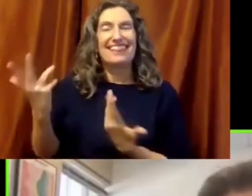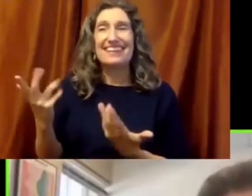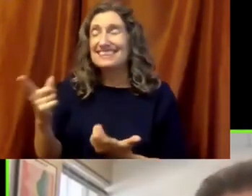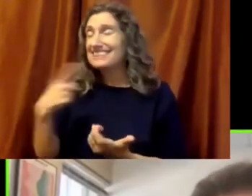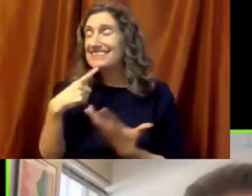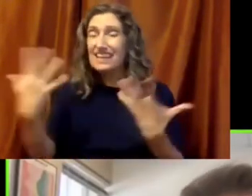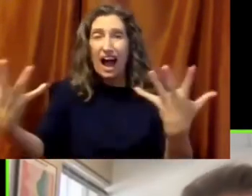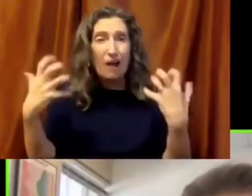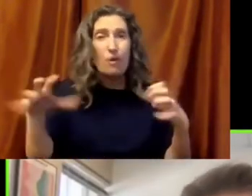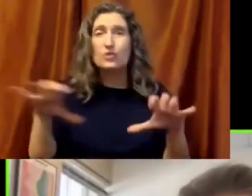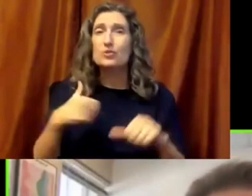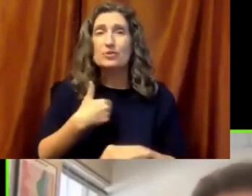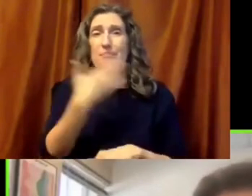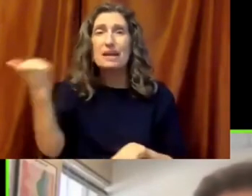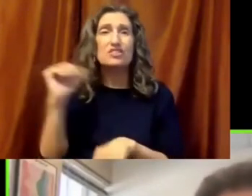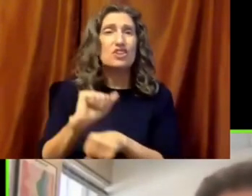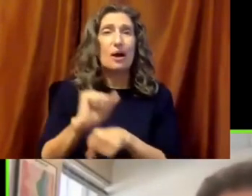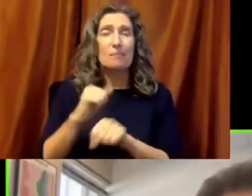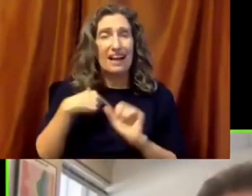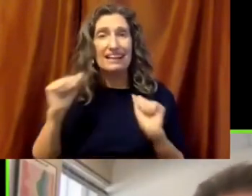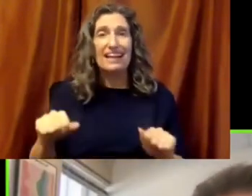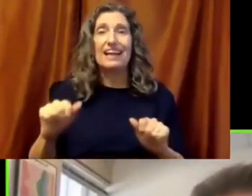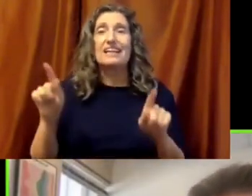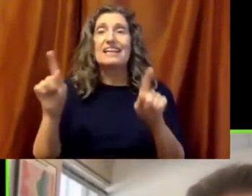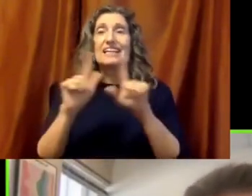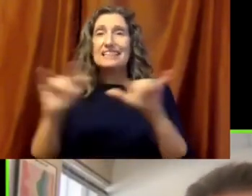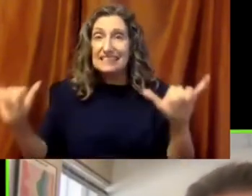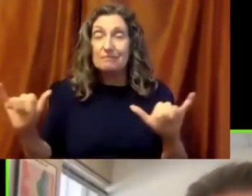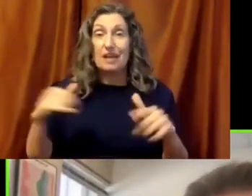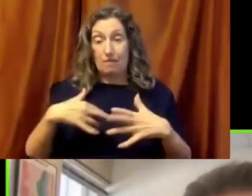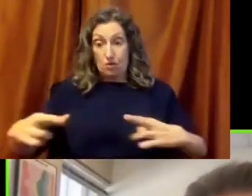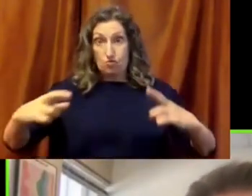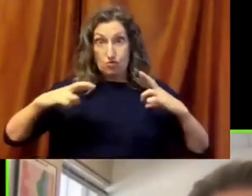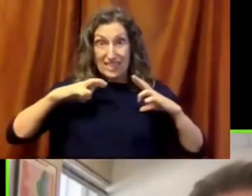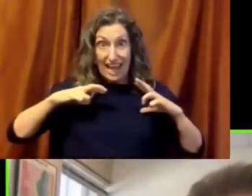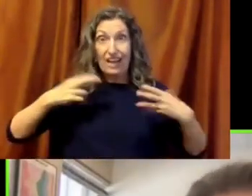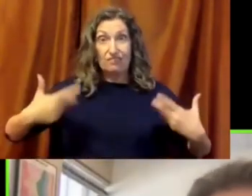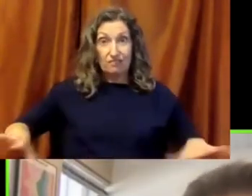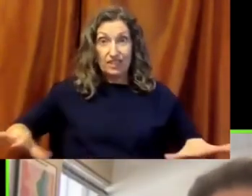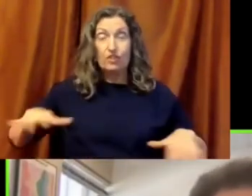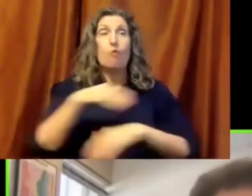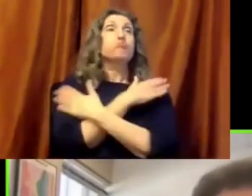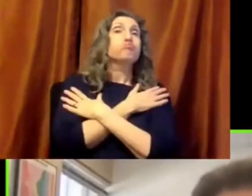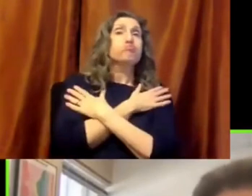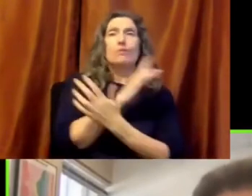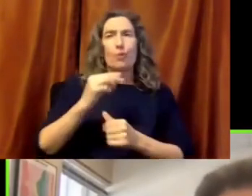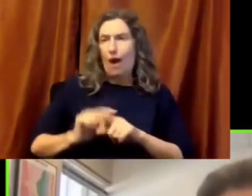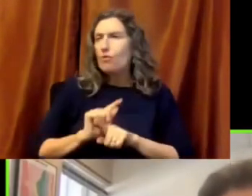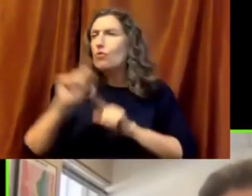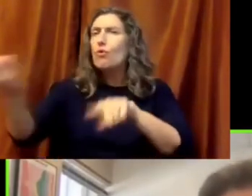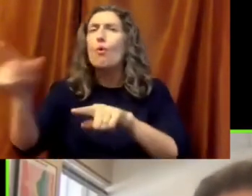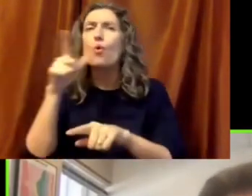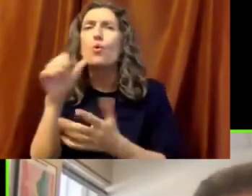she said, I want to do the best job possible. But when I retire, I want to be out helping those student